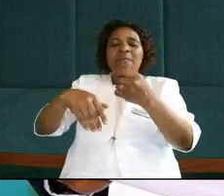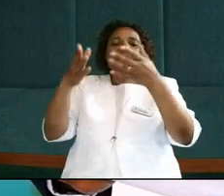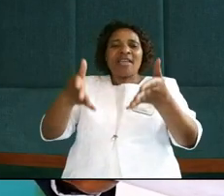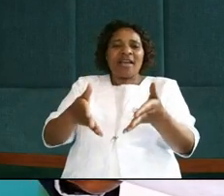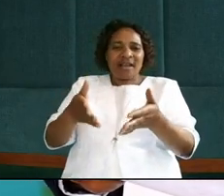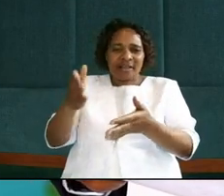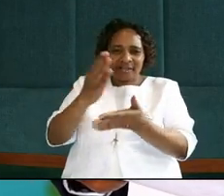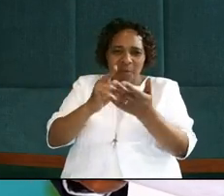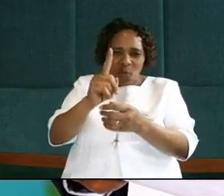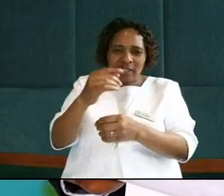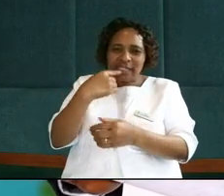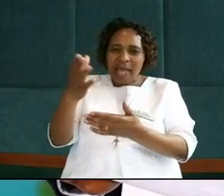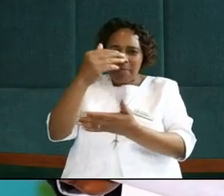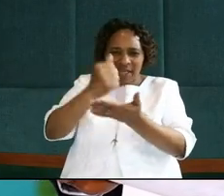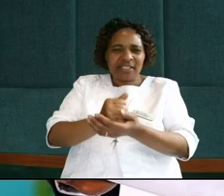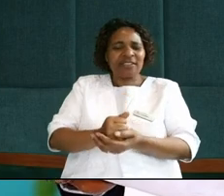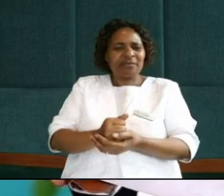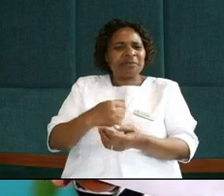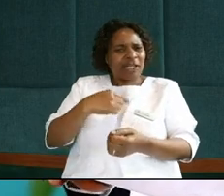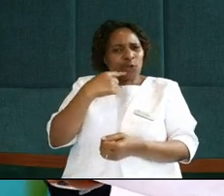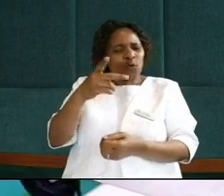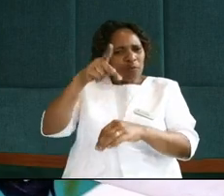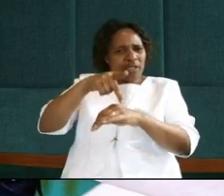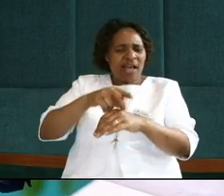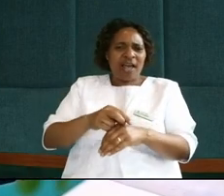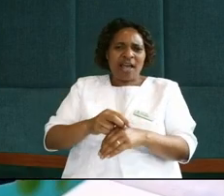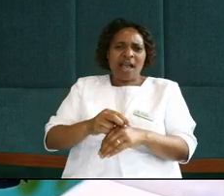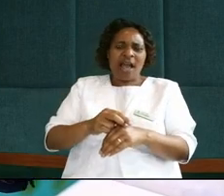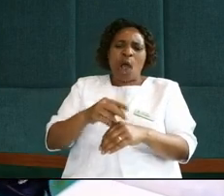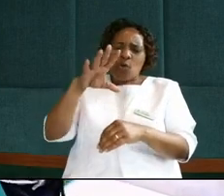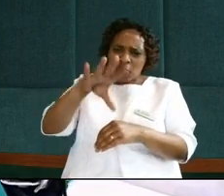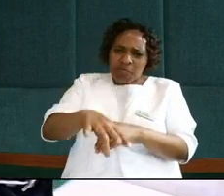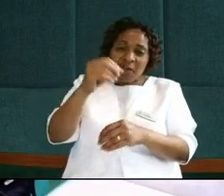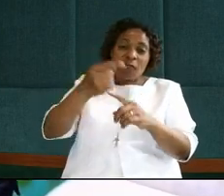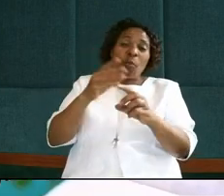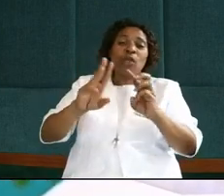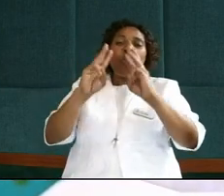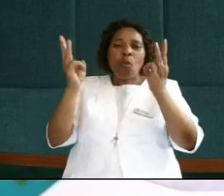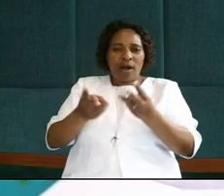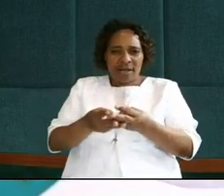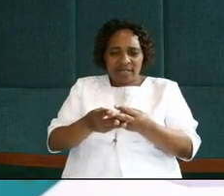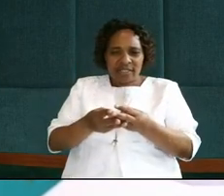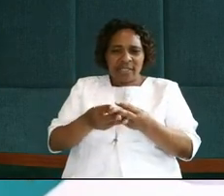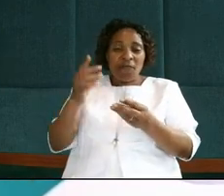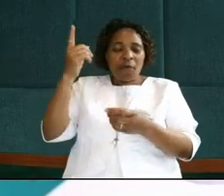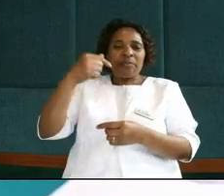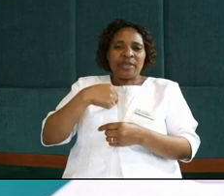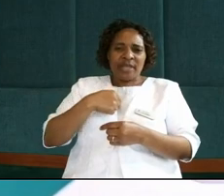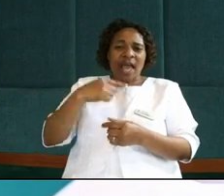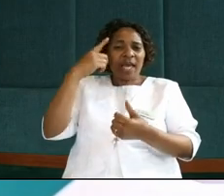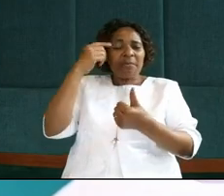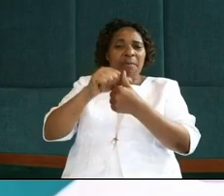Can somebody say amen? I called you, Peter. I removed you from the world. You left everything for me. I